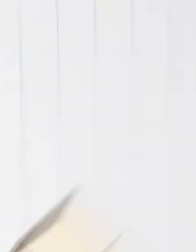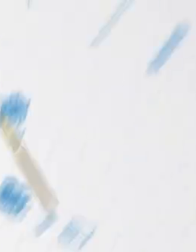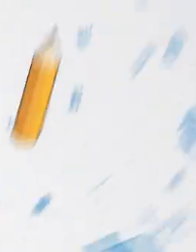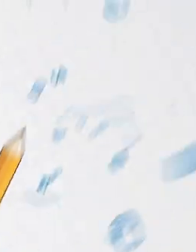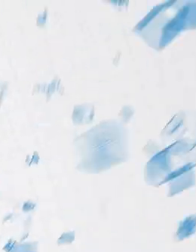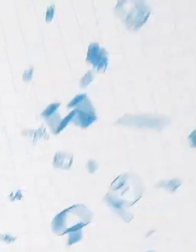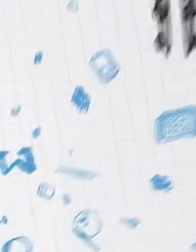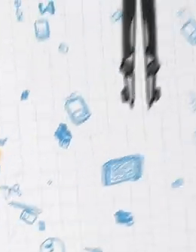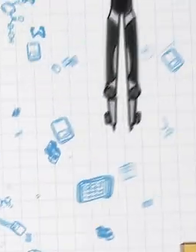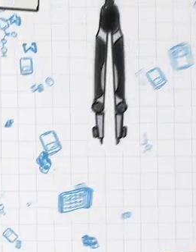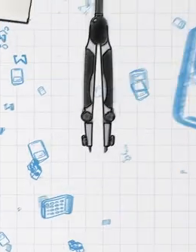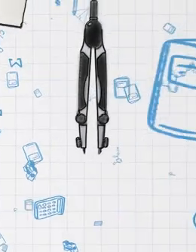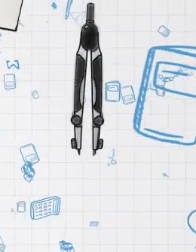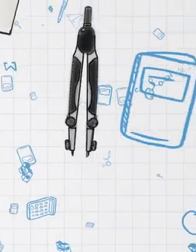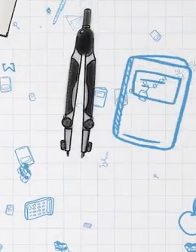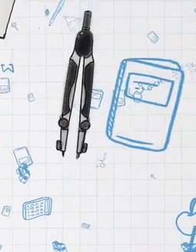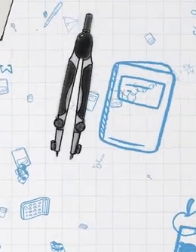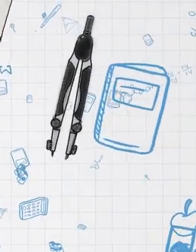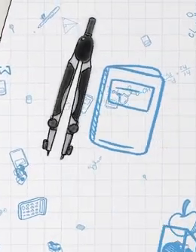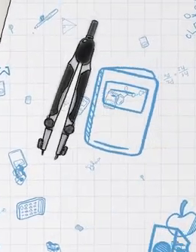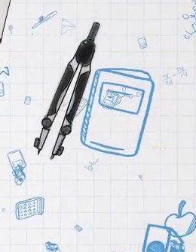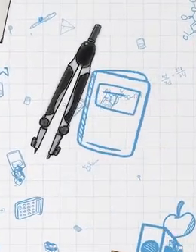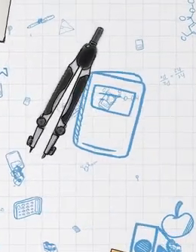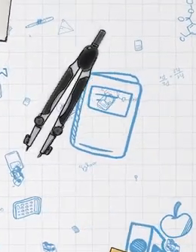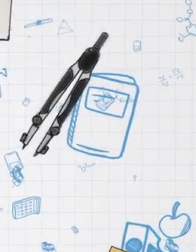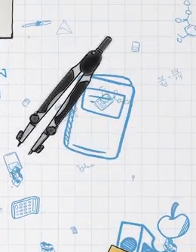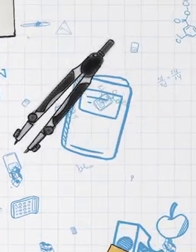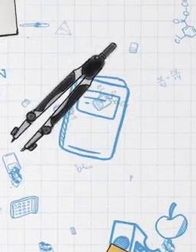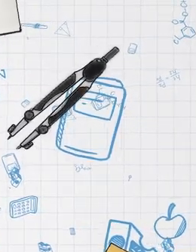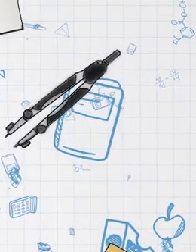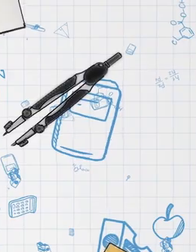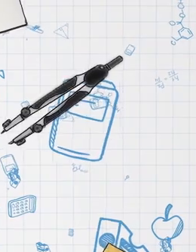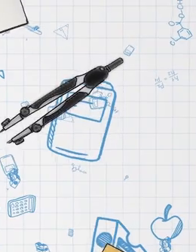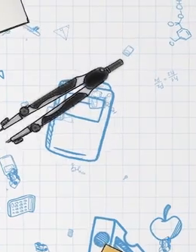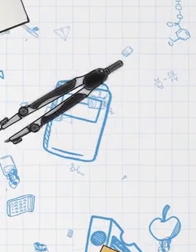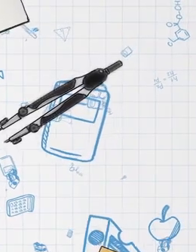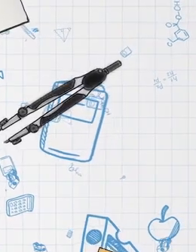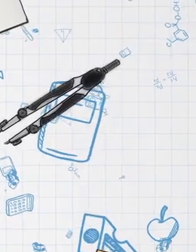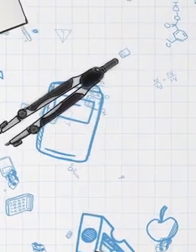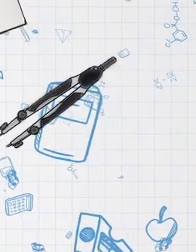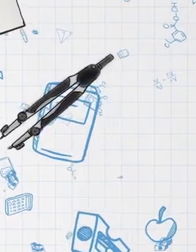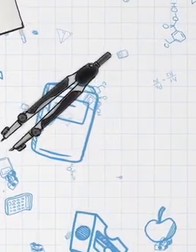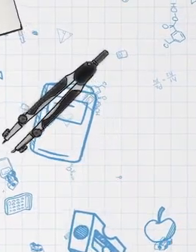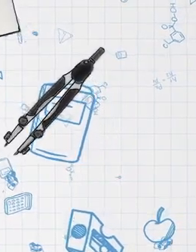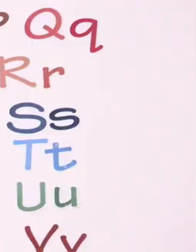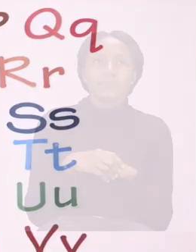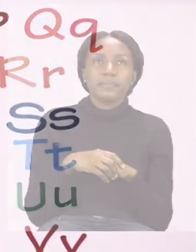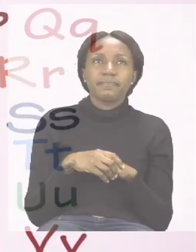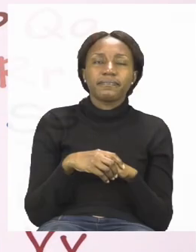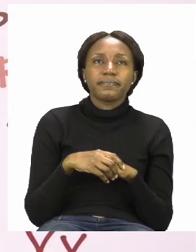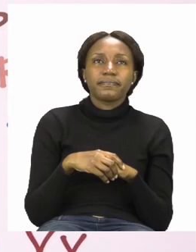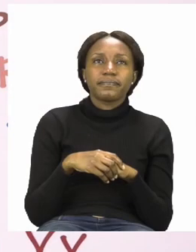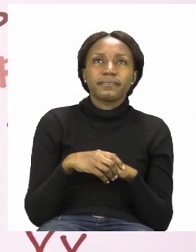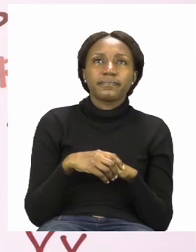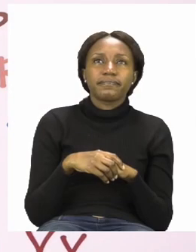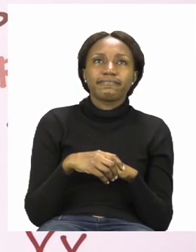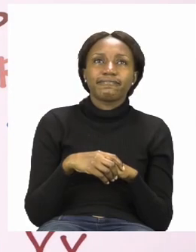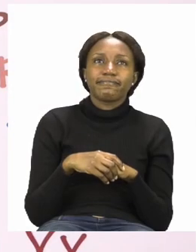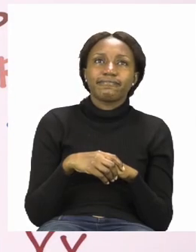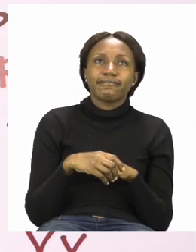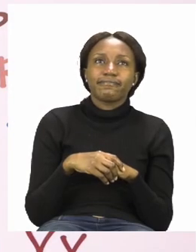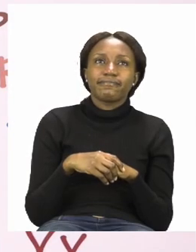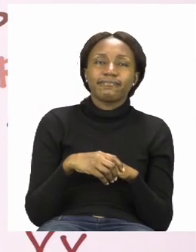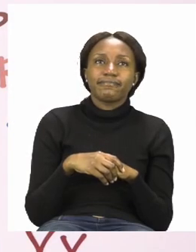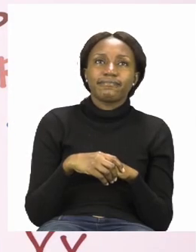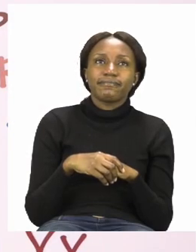now boys and girls